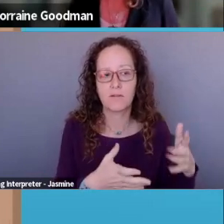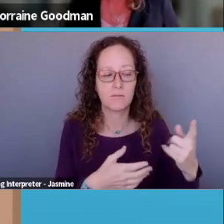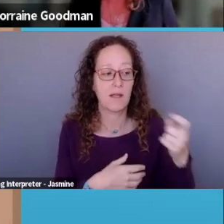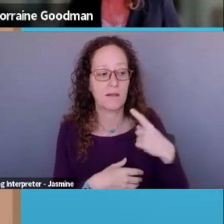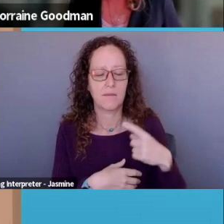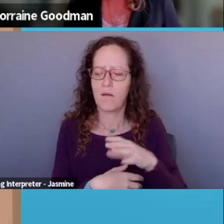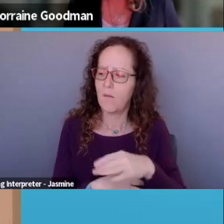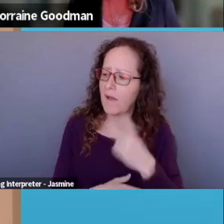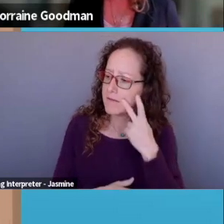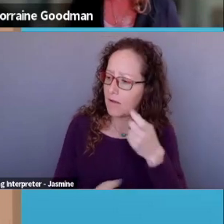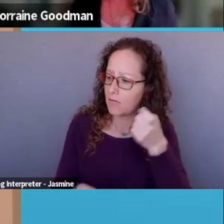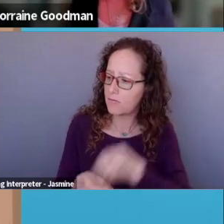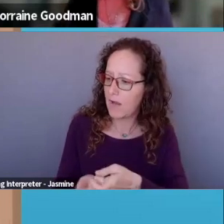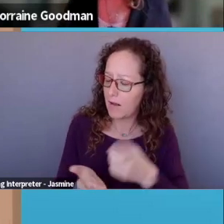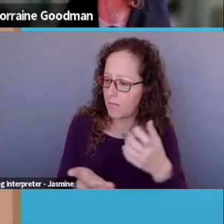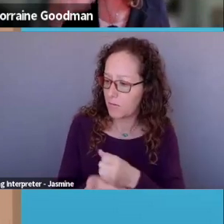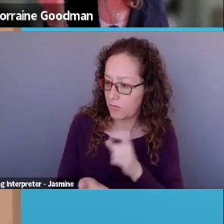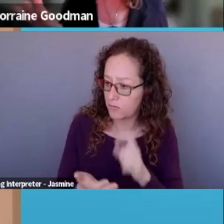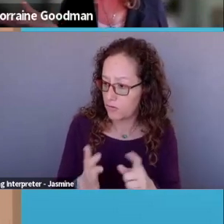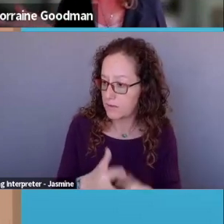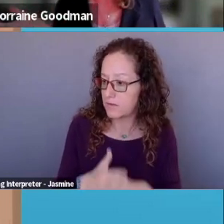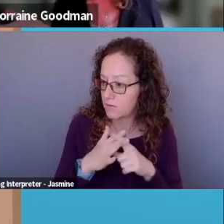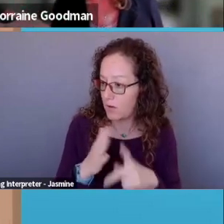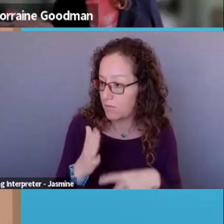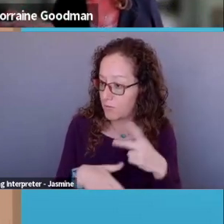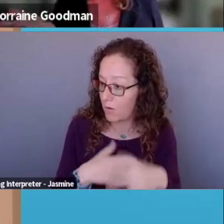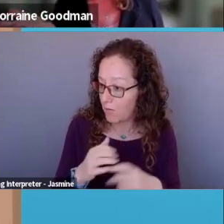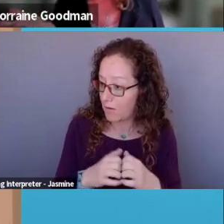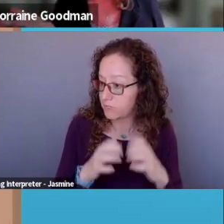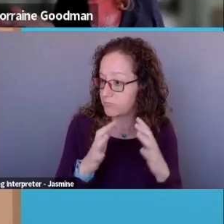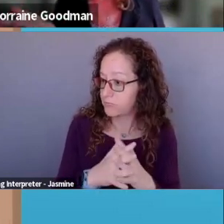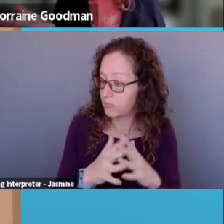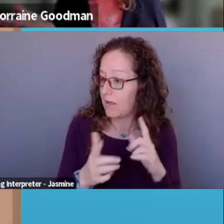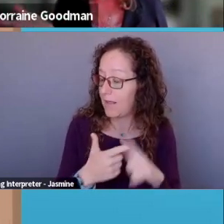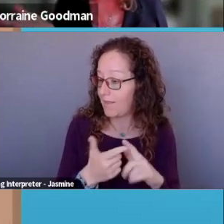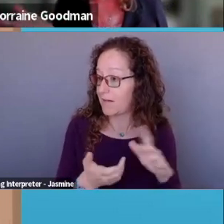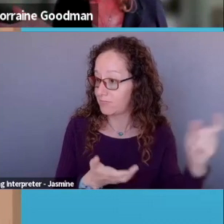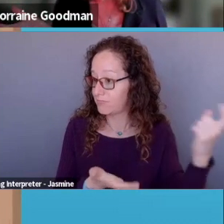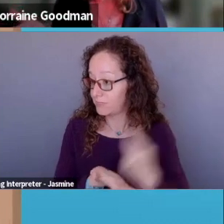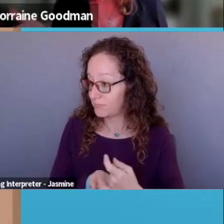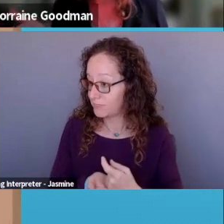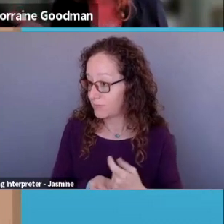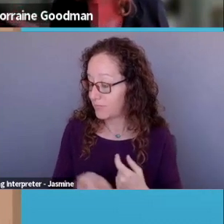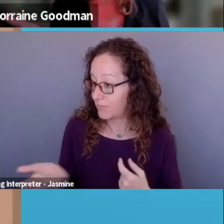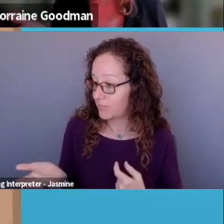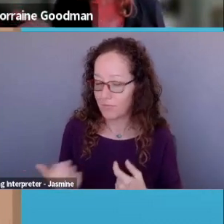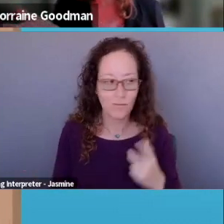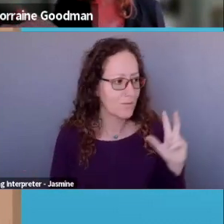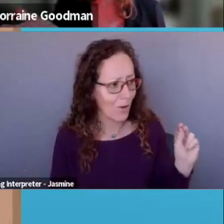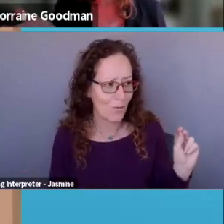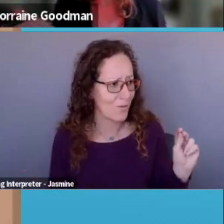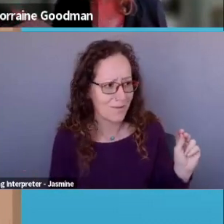start a program, la, la, la, la, la, la, so we can be eligible for this grant? My answer is no,